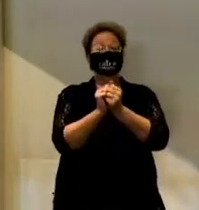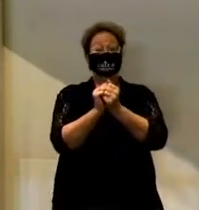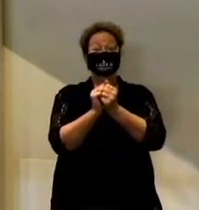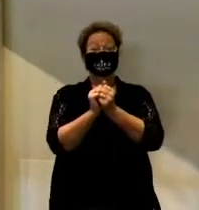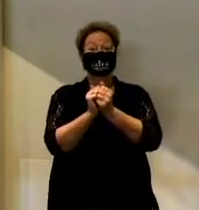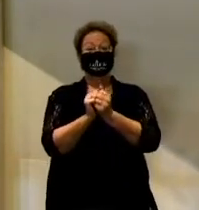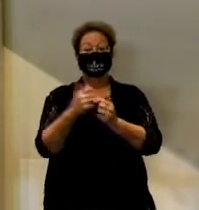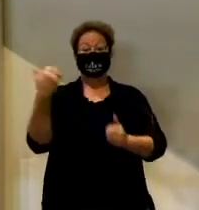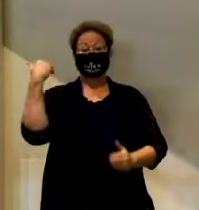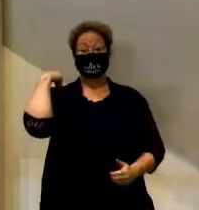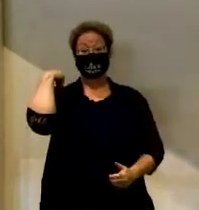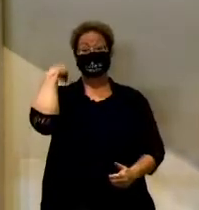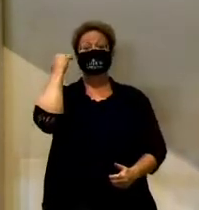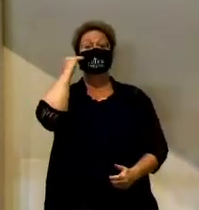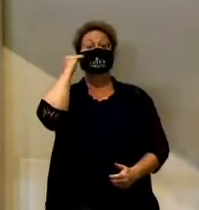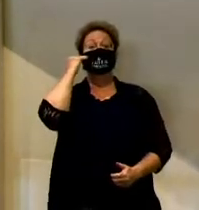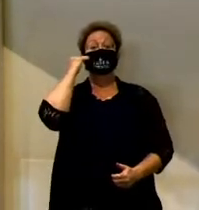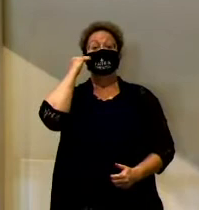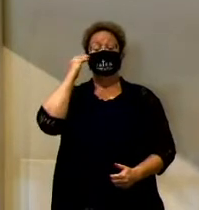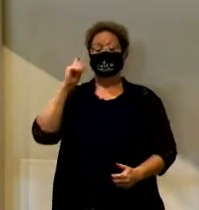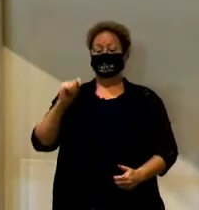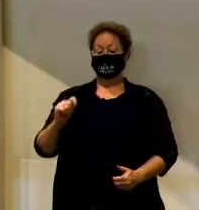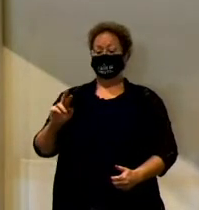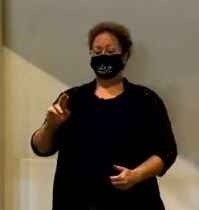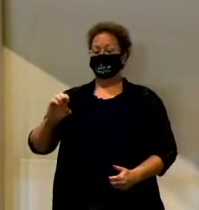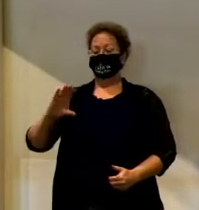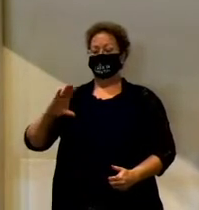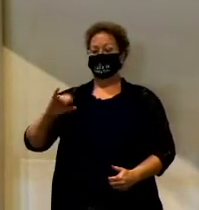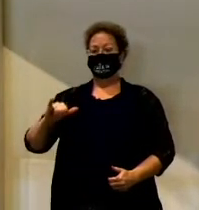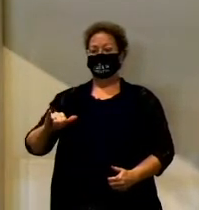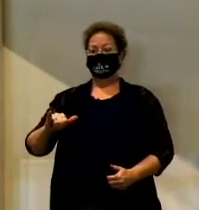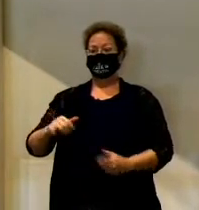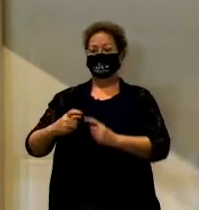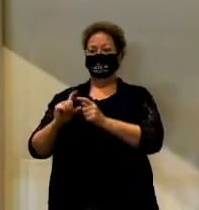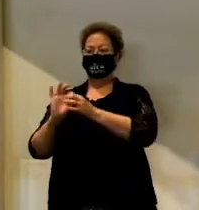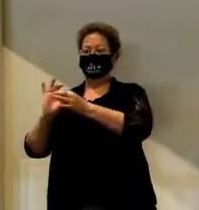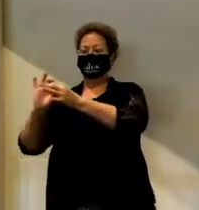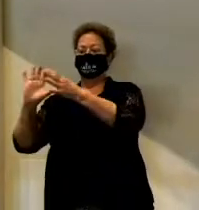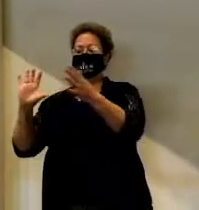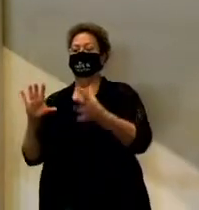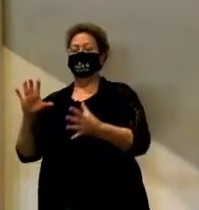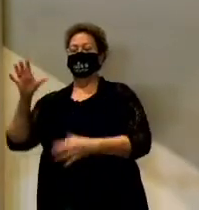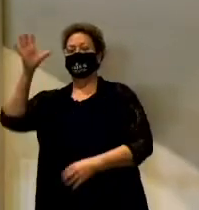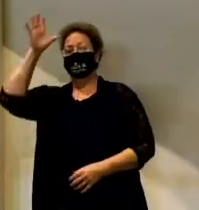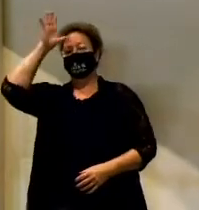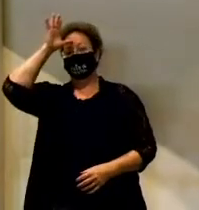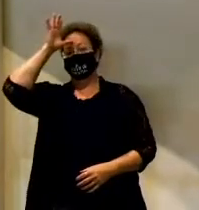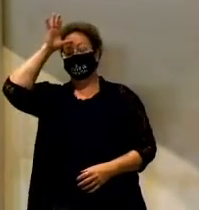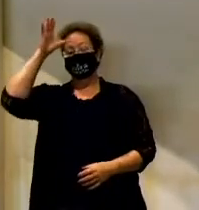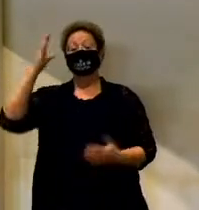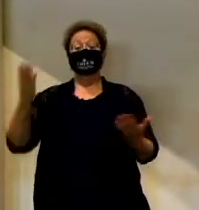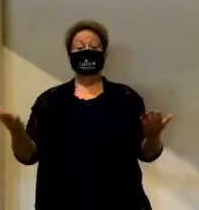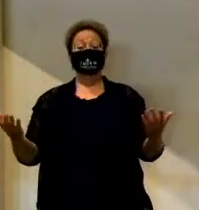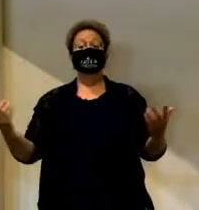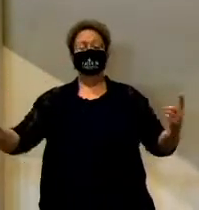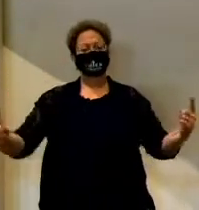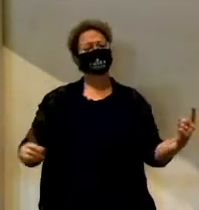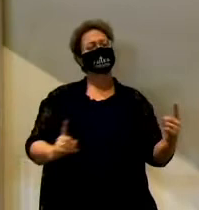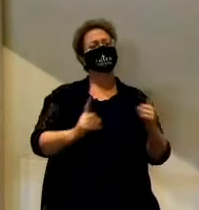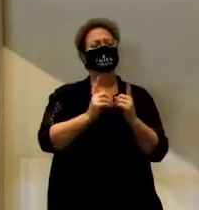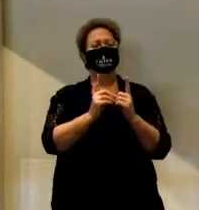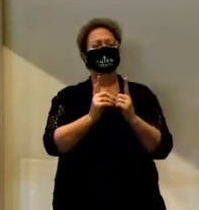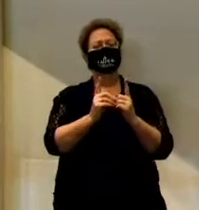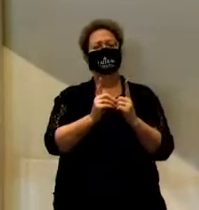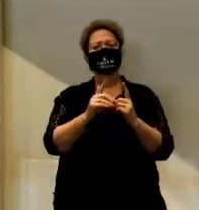Coach knew that Tracy was estranged from his father, and now he's asking Tracy to be a father figure for